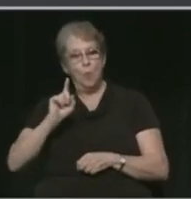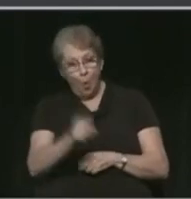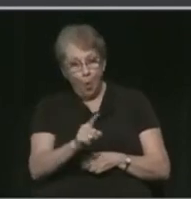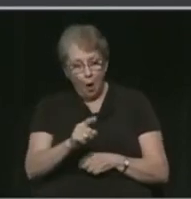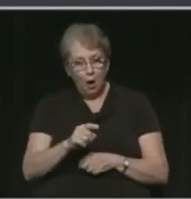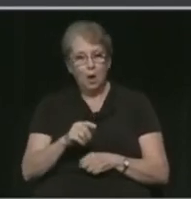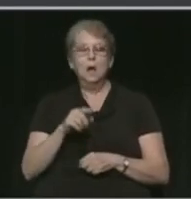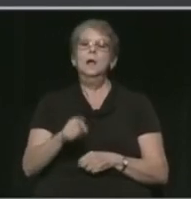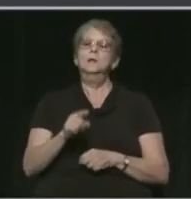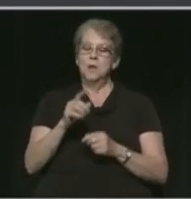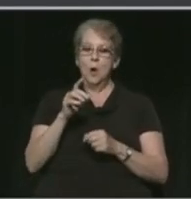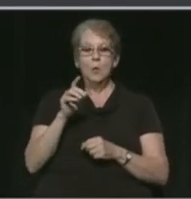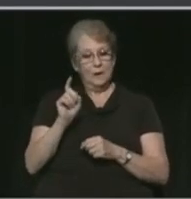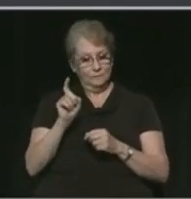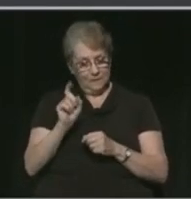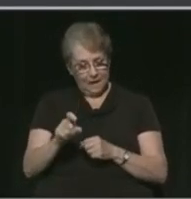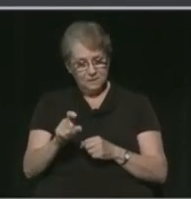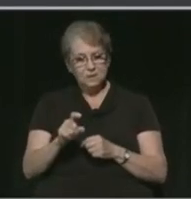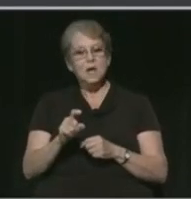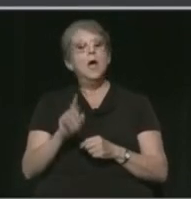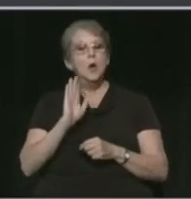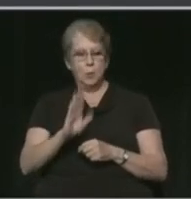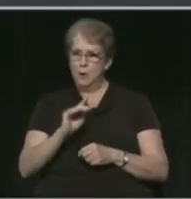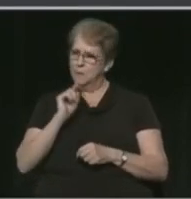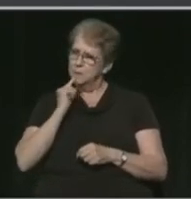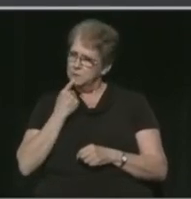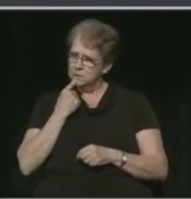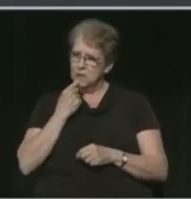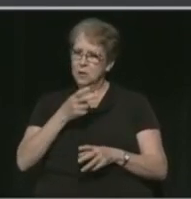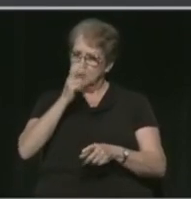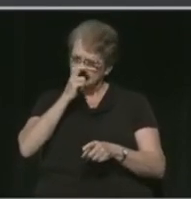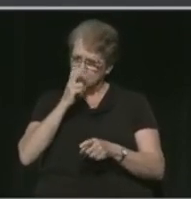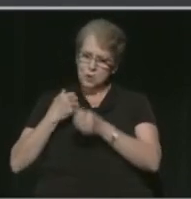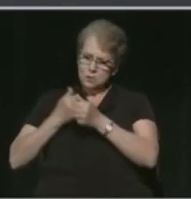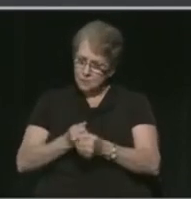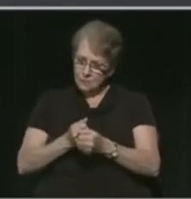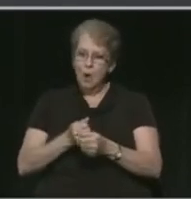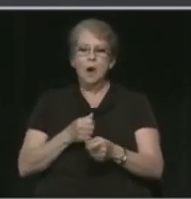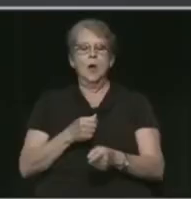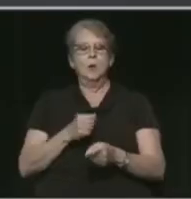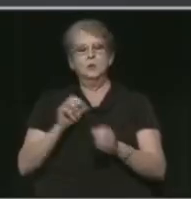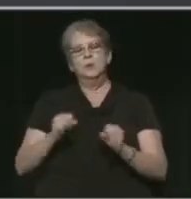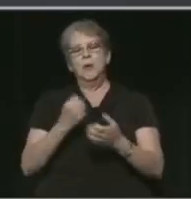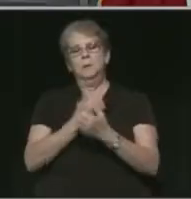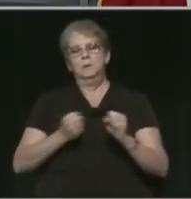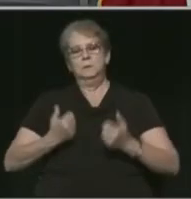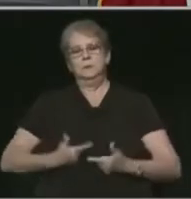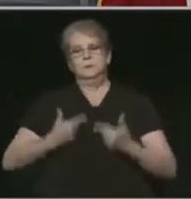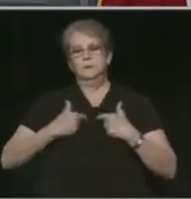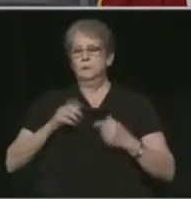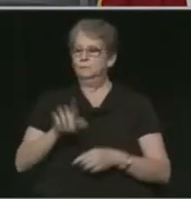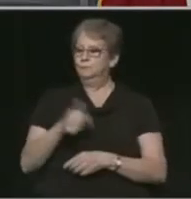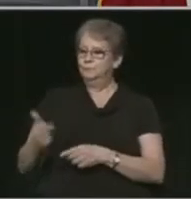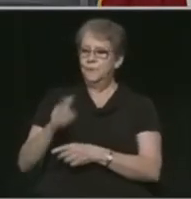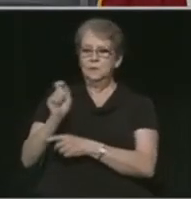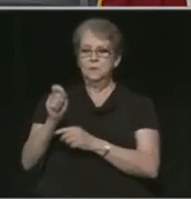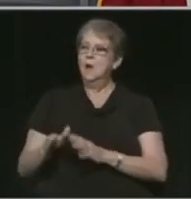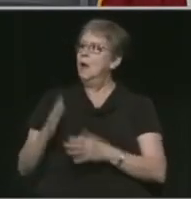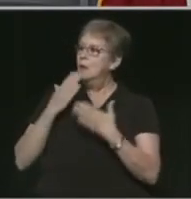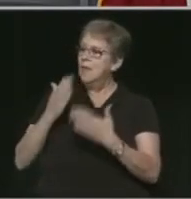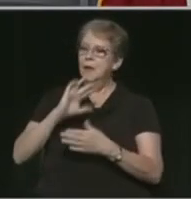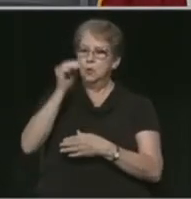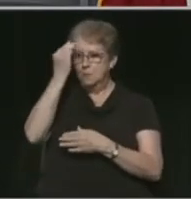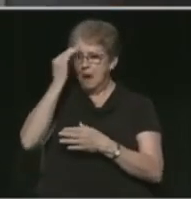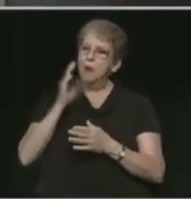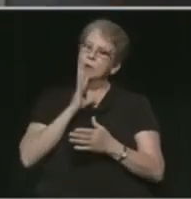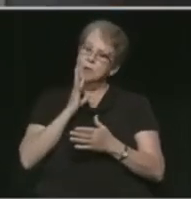if necessary, enforcement will continue in severity in order to gain compliance and to save lives. Judge. Yeah, well, thanks, Mayor, and thank